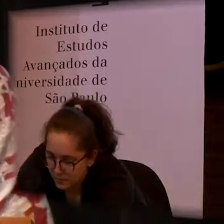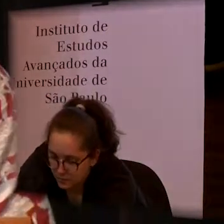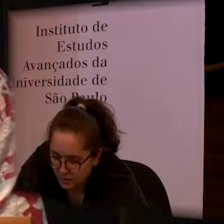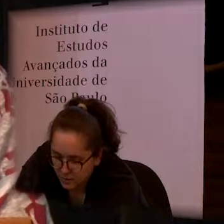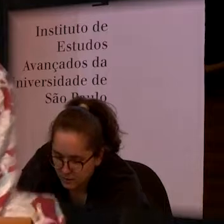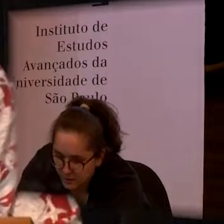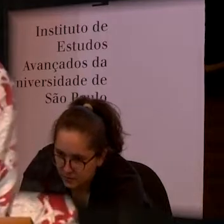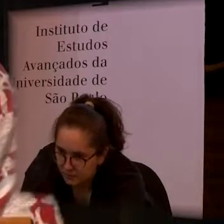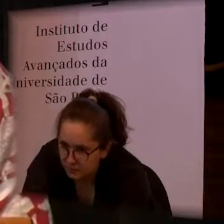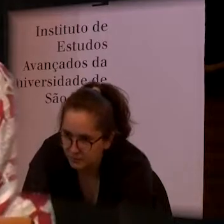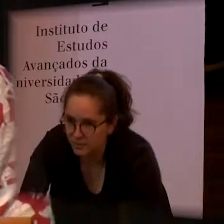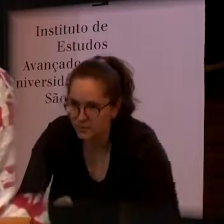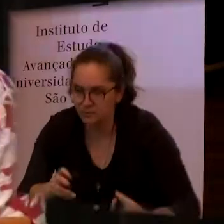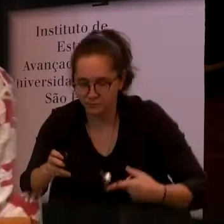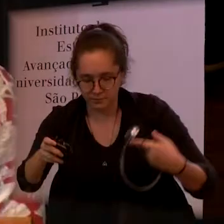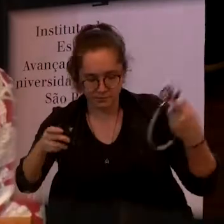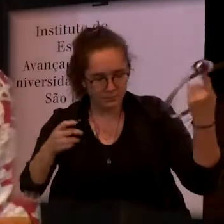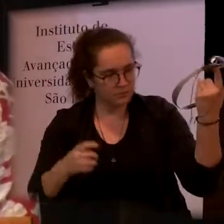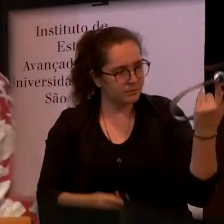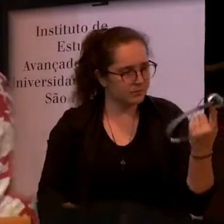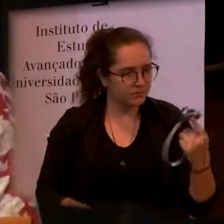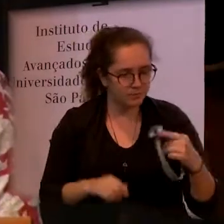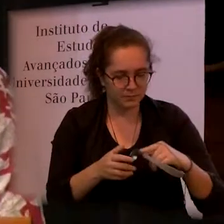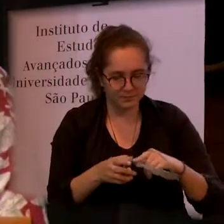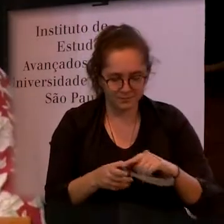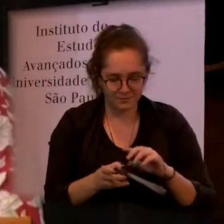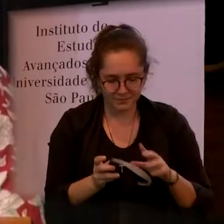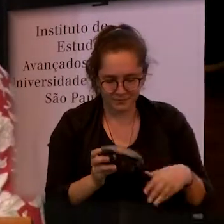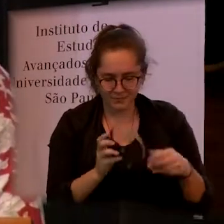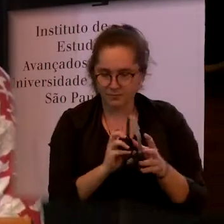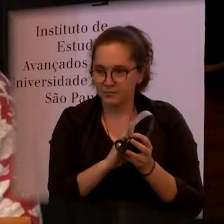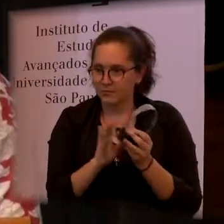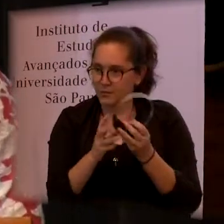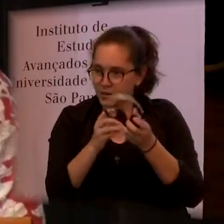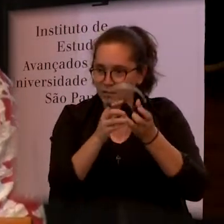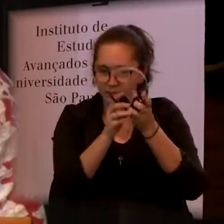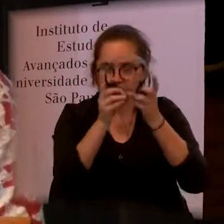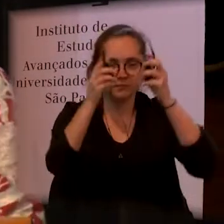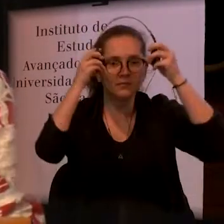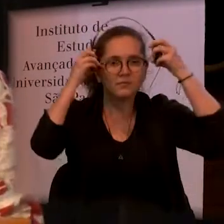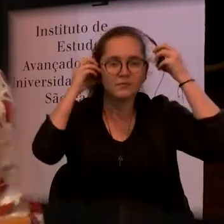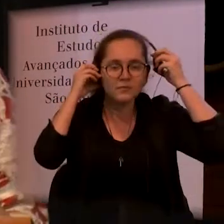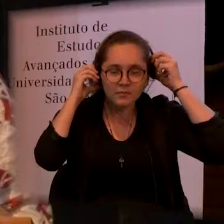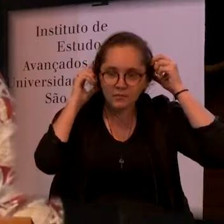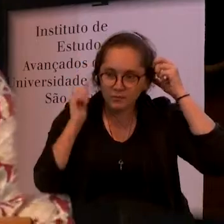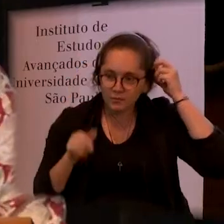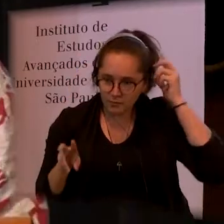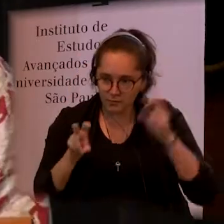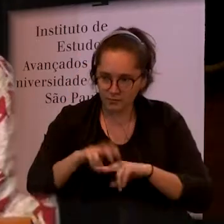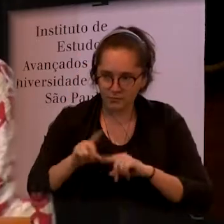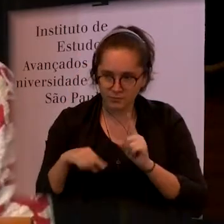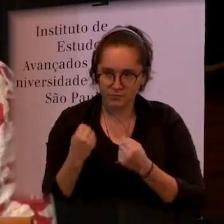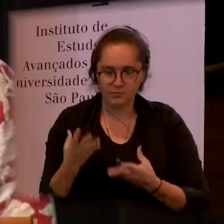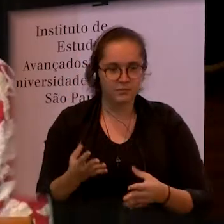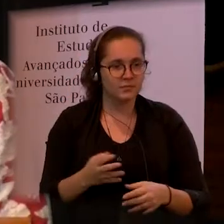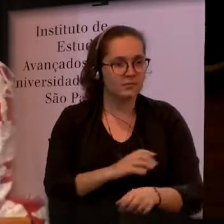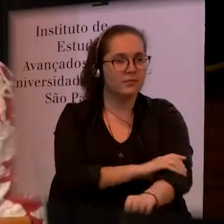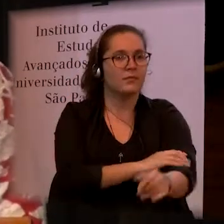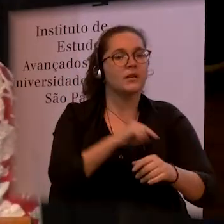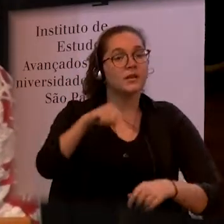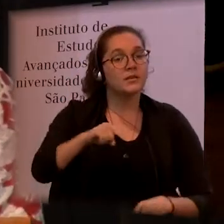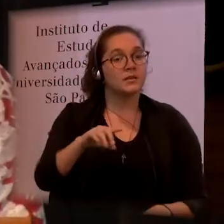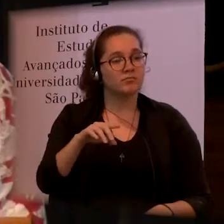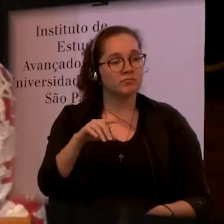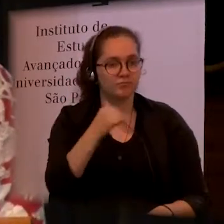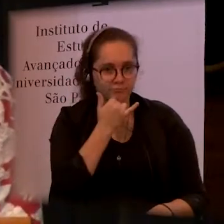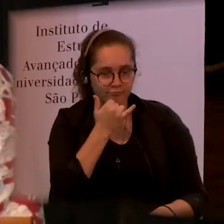month in Brazil. And I'm having a wonderful time. And this has been my fourth trip here this year because